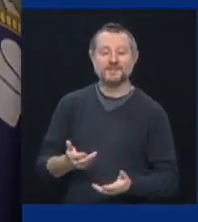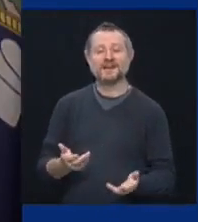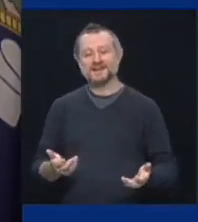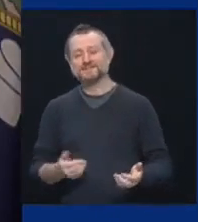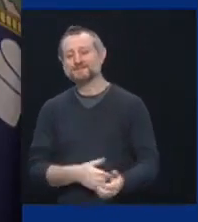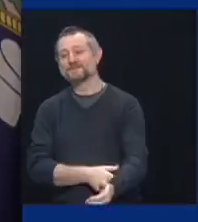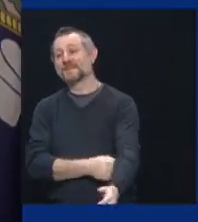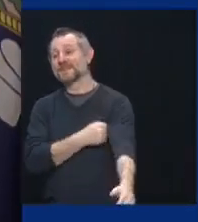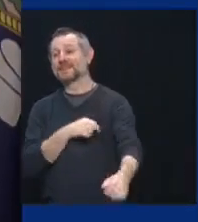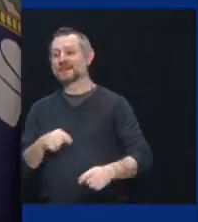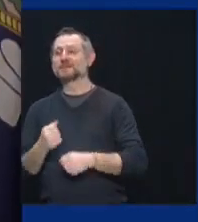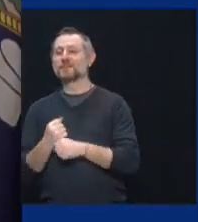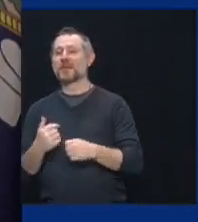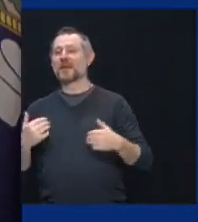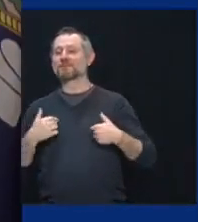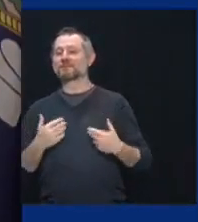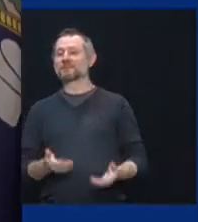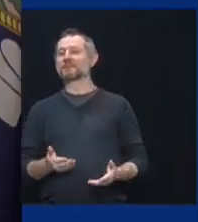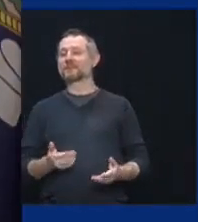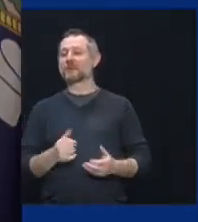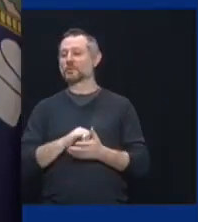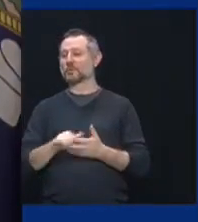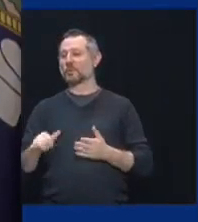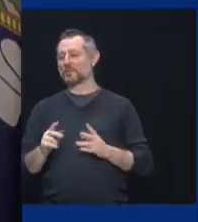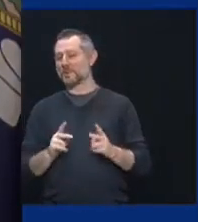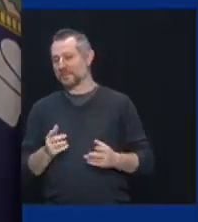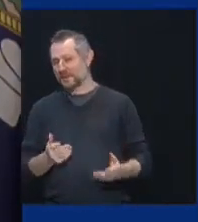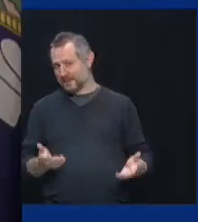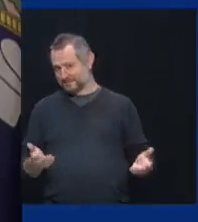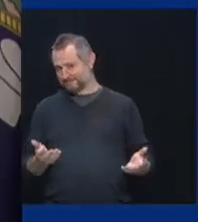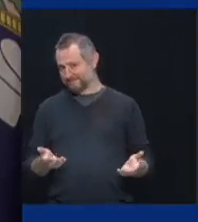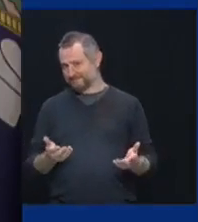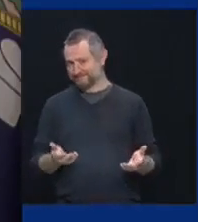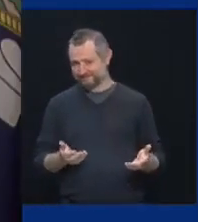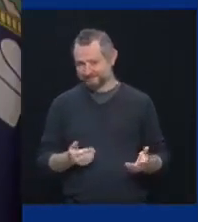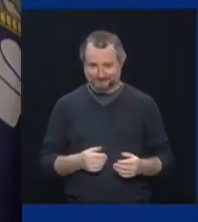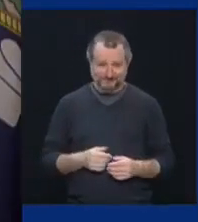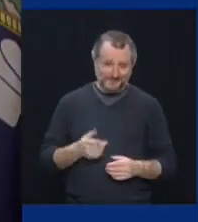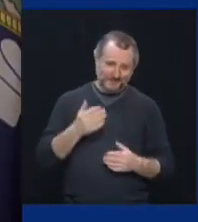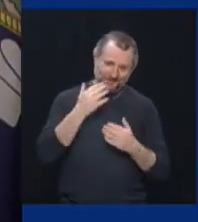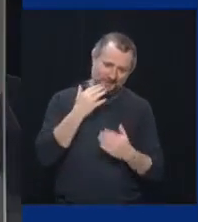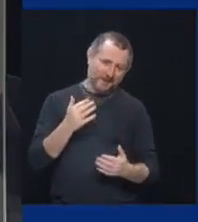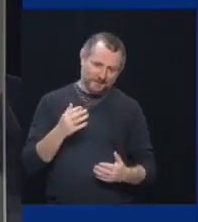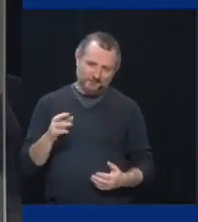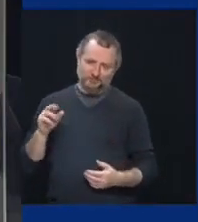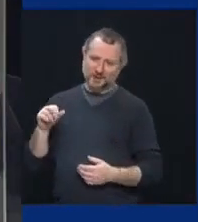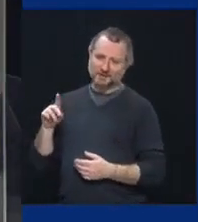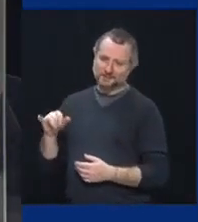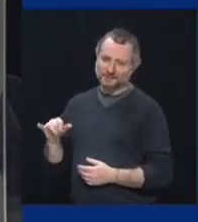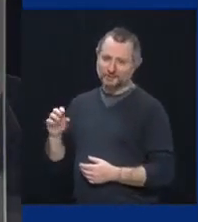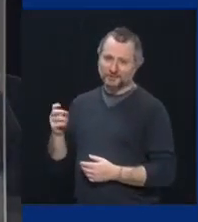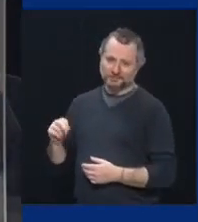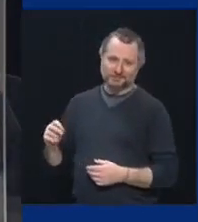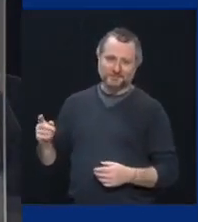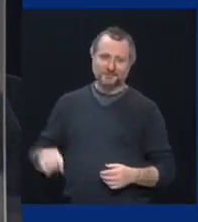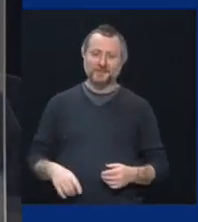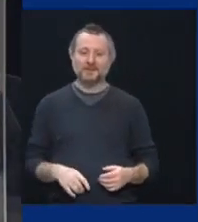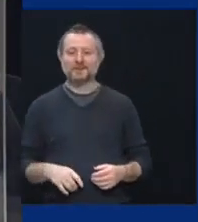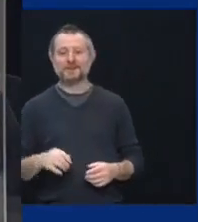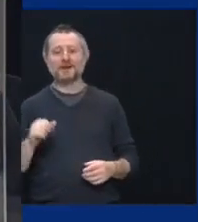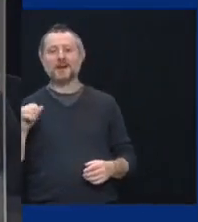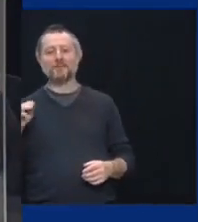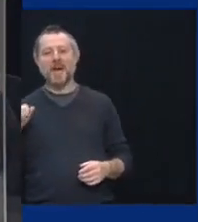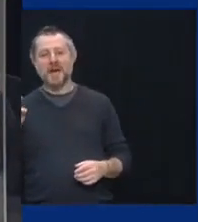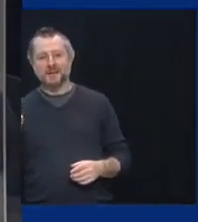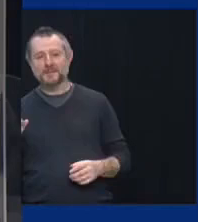because, uh, we are New Yorkers and that's how we treat each other. But thank you. Thank you very much, Andy Cohen, for being here today. Thank you very much, governor. And, uh,